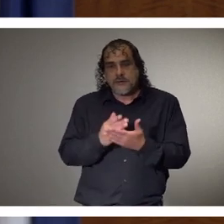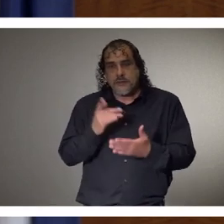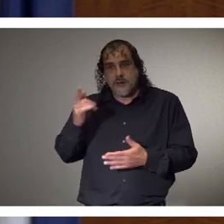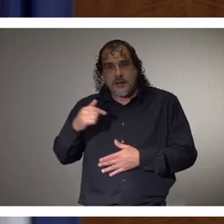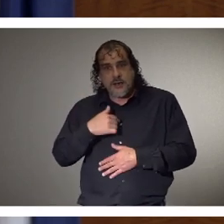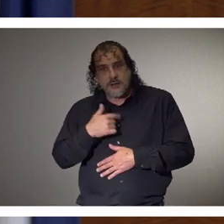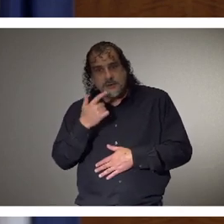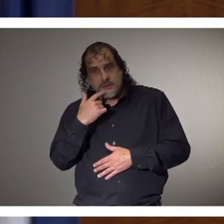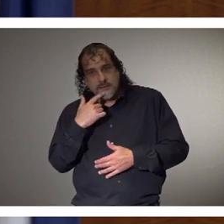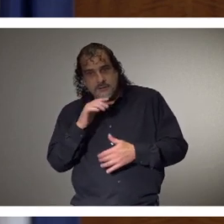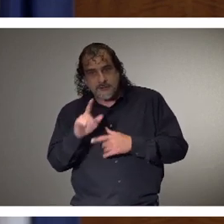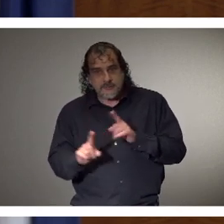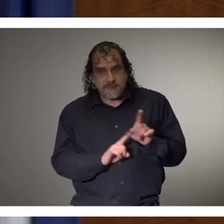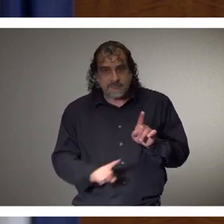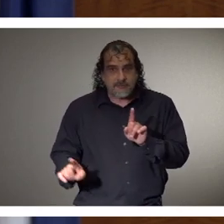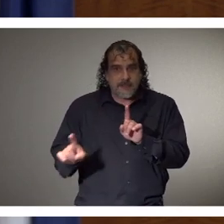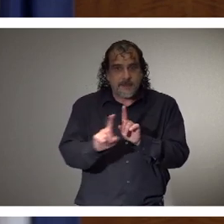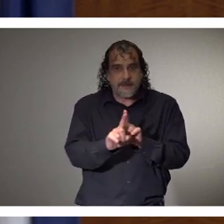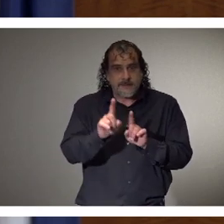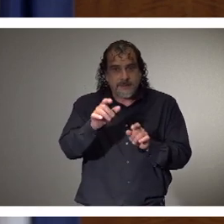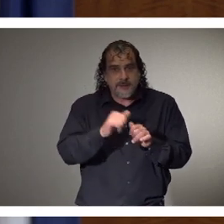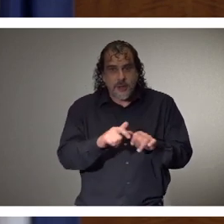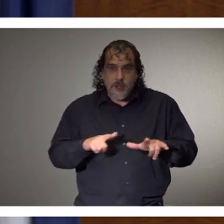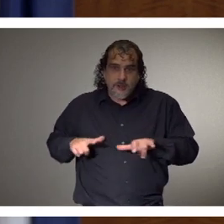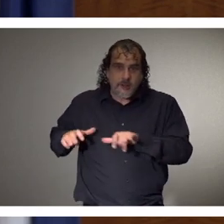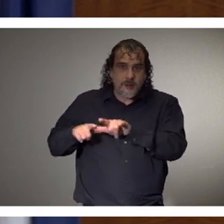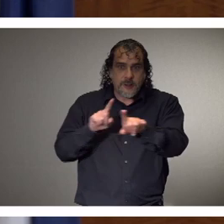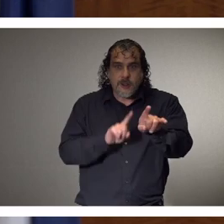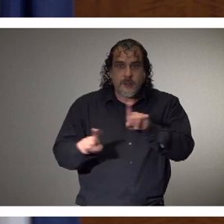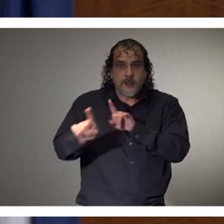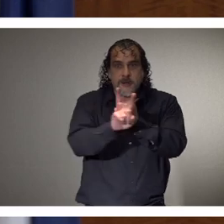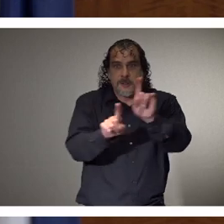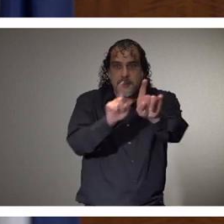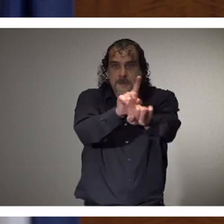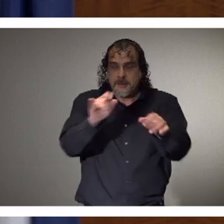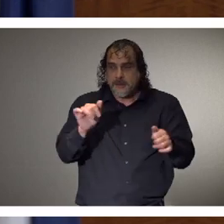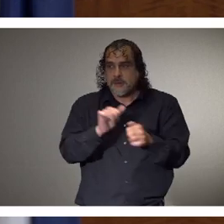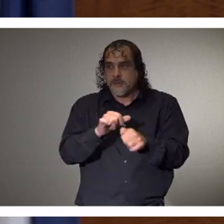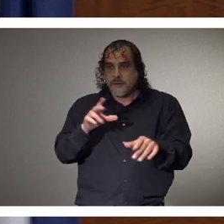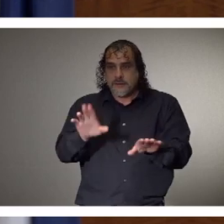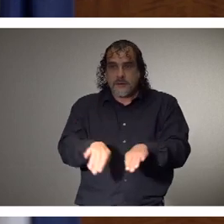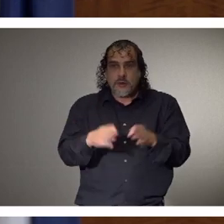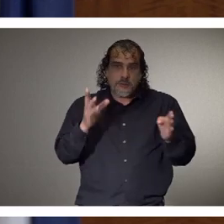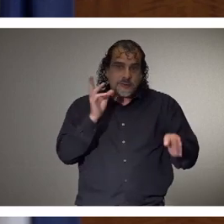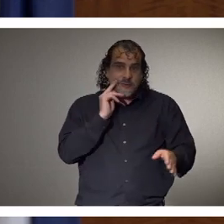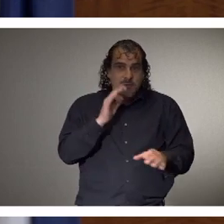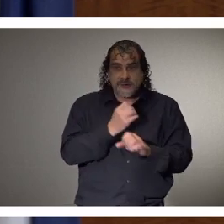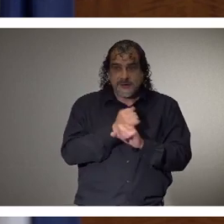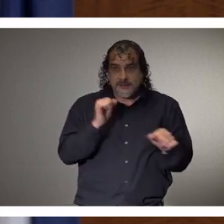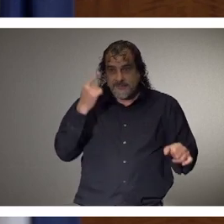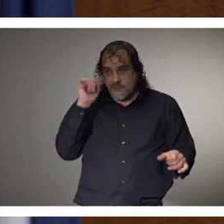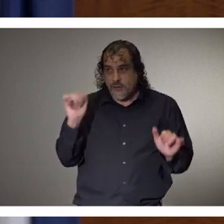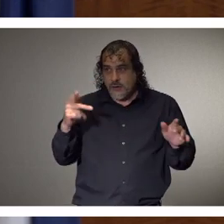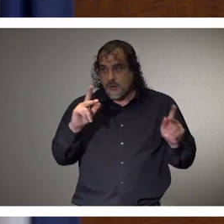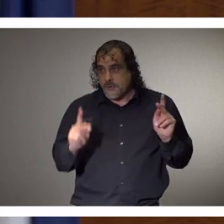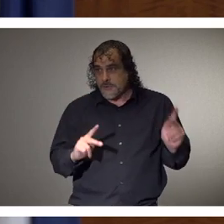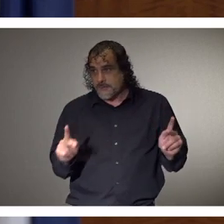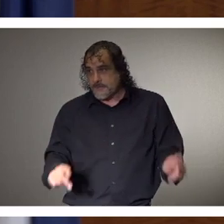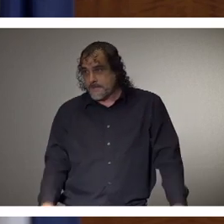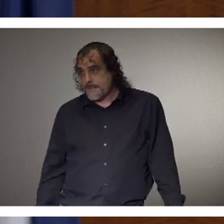to be in line before you are. Y'all have to race to it, but we're going to get those back open just as soon as it's safe for all Mississippians.